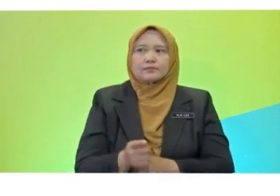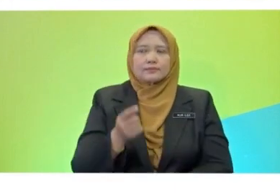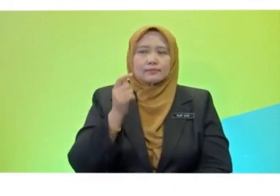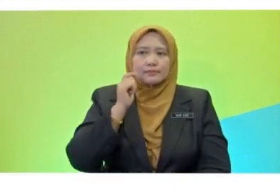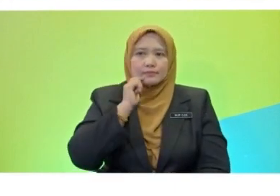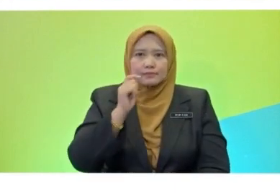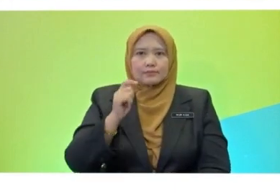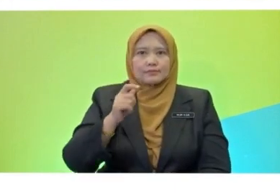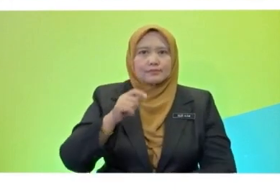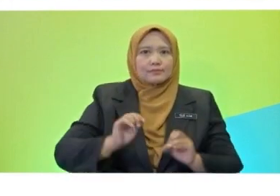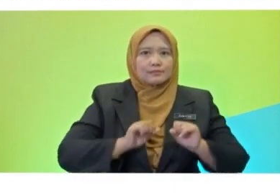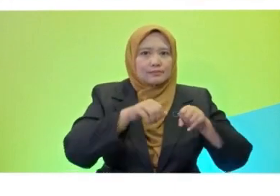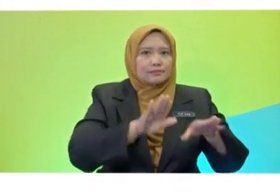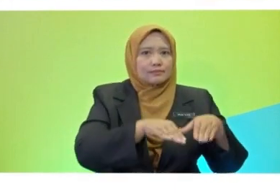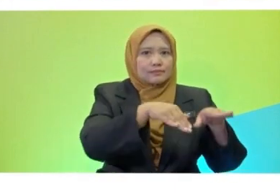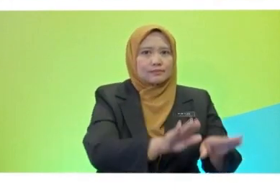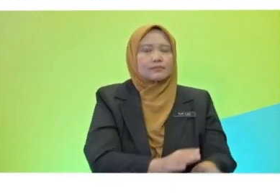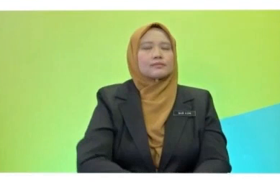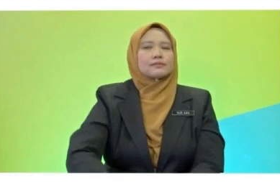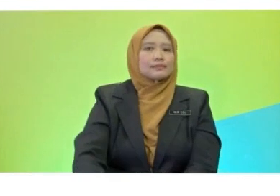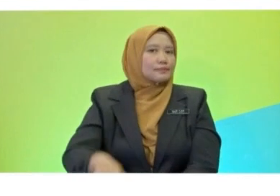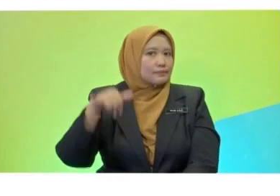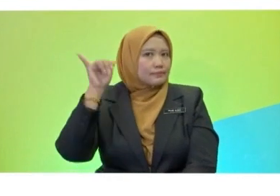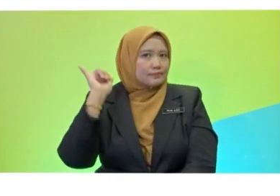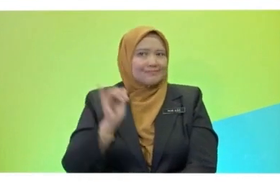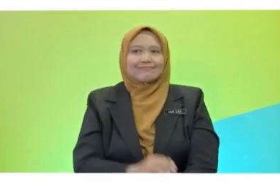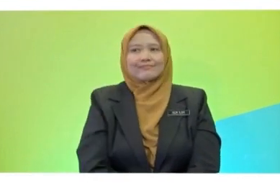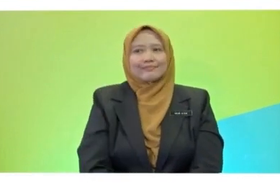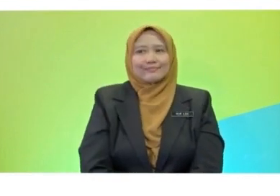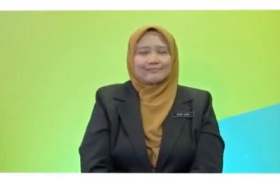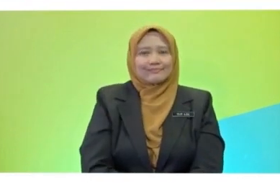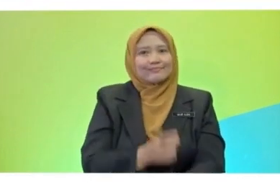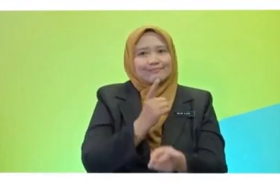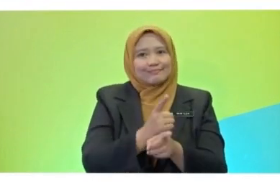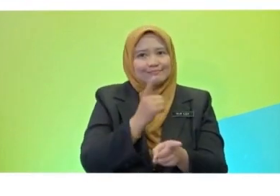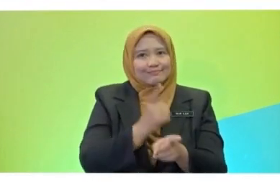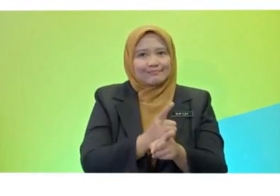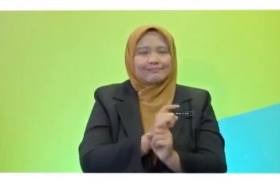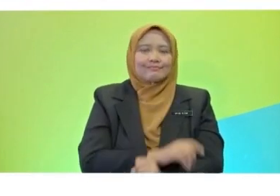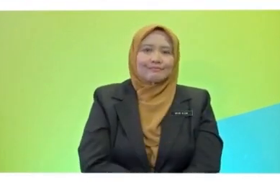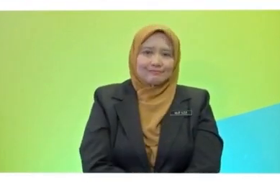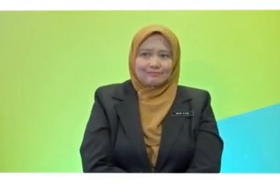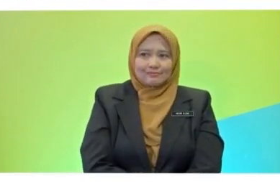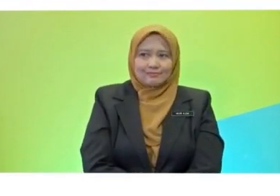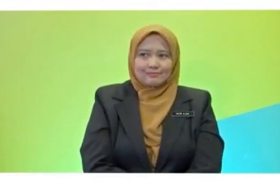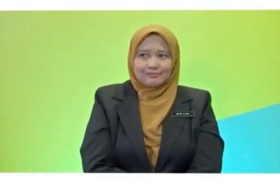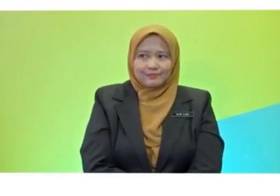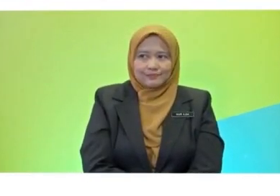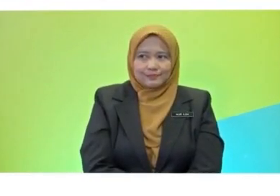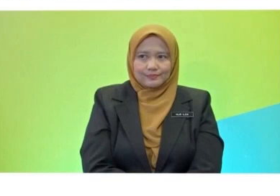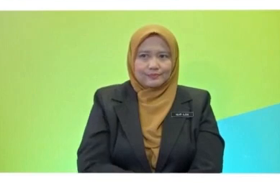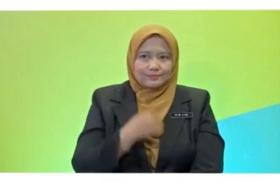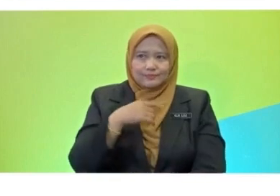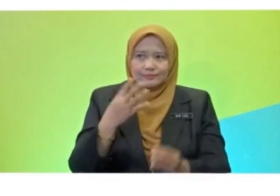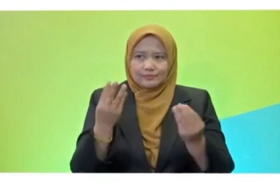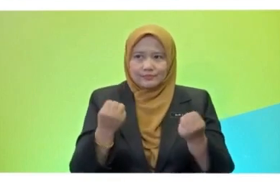sea yesterday. So, Chris. Is that correct? Yes. Okay, good job. excellent sentence. All right. So, who's our